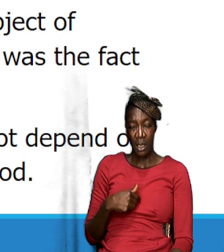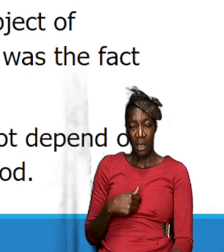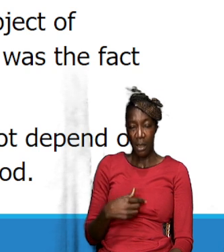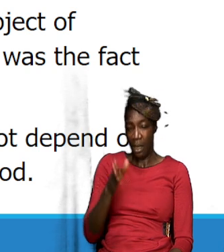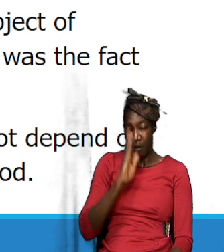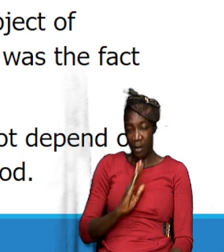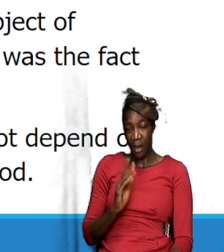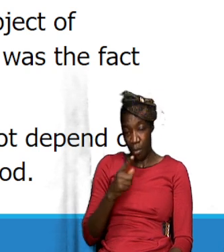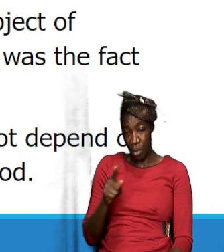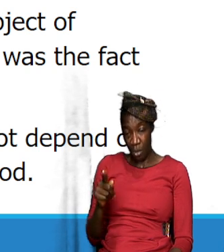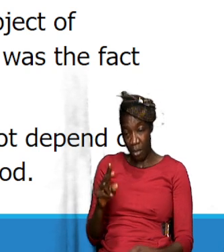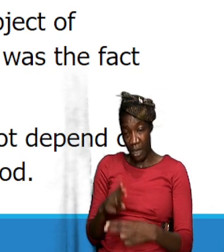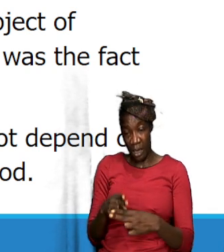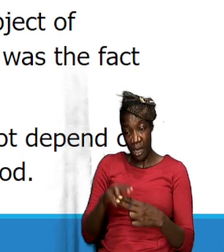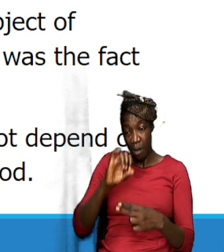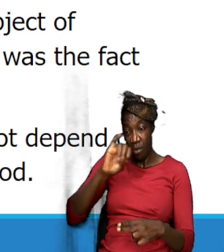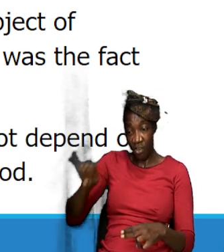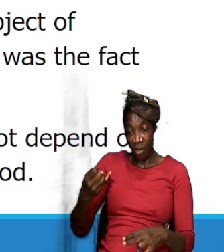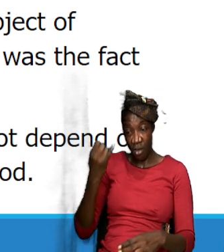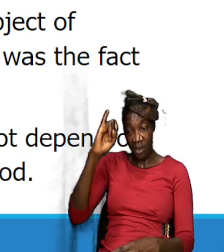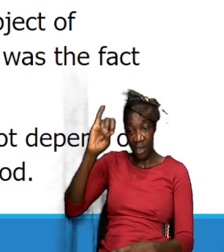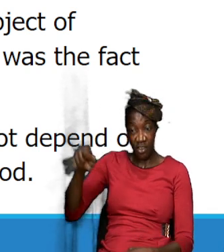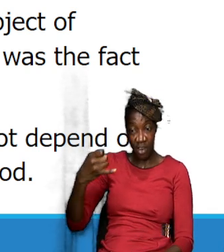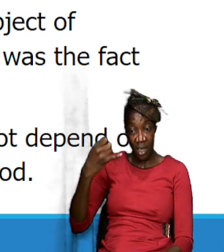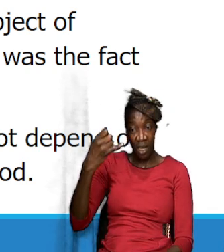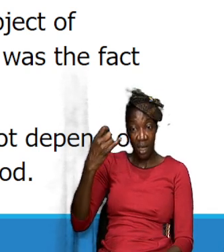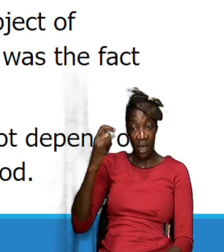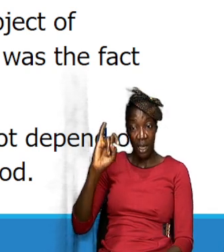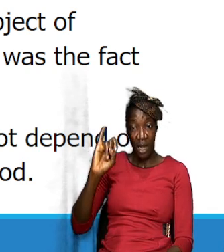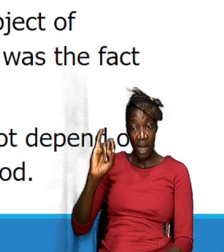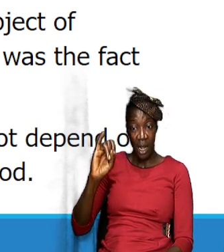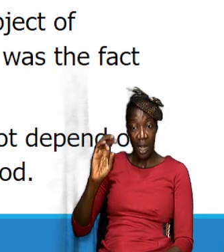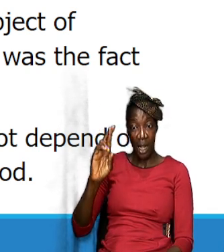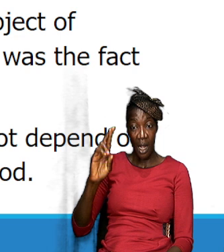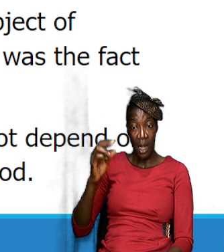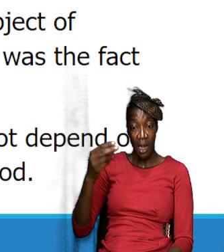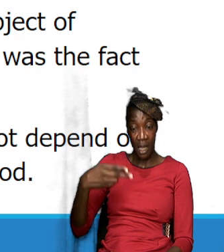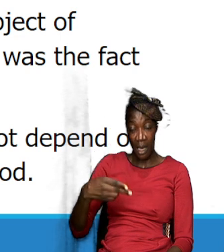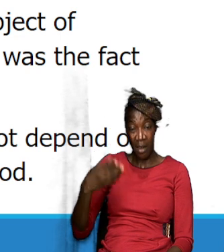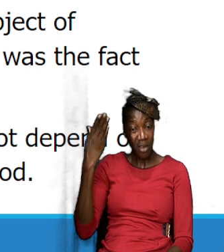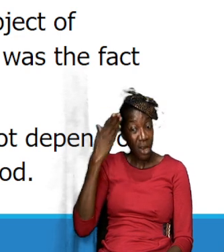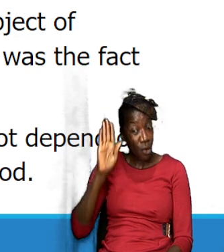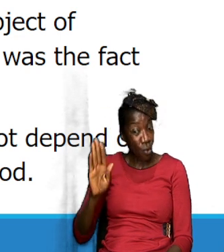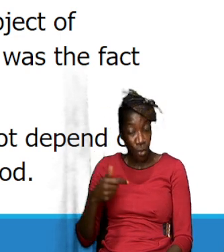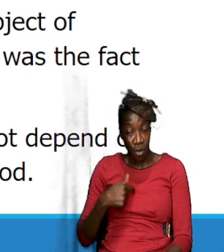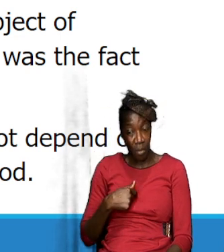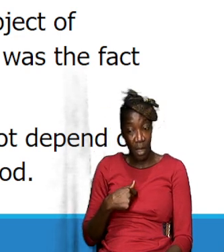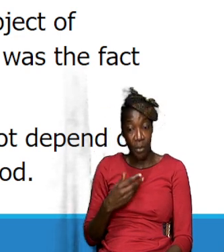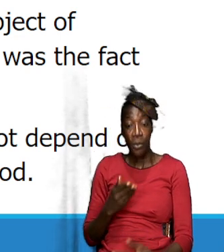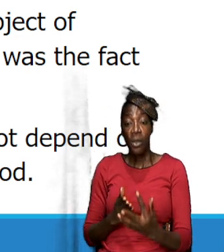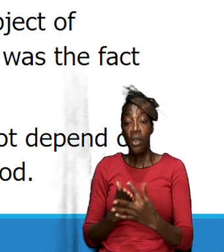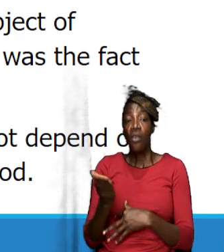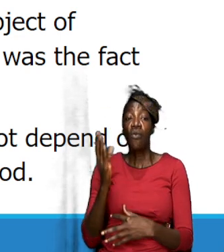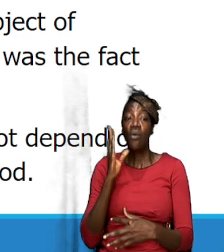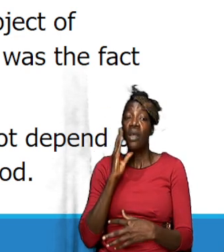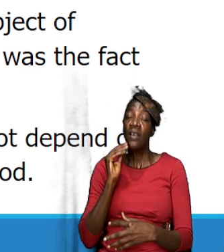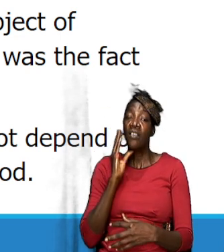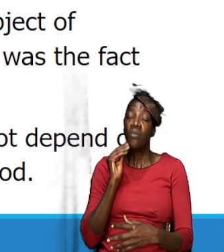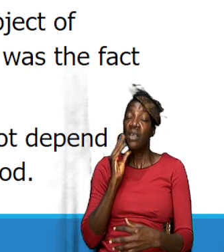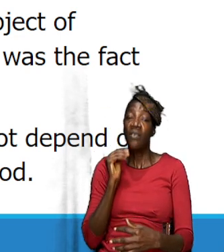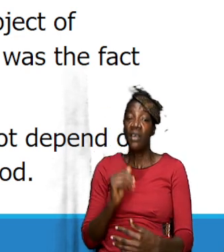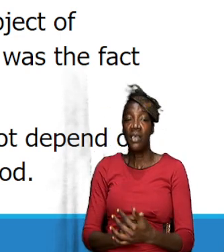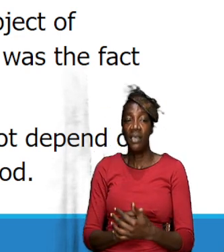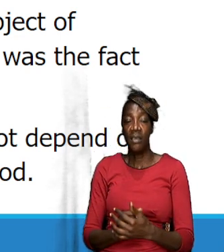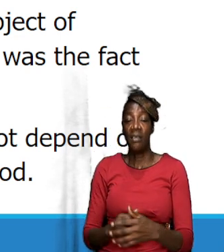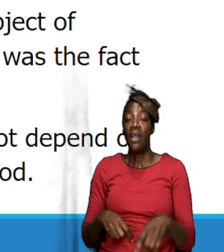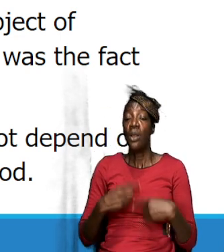had they not know me he was now getting ready to reveal himself as Jehovah Jireh through the experiences that they were going